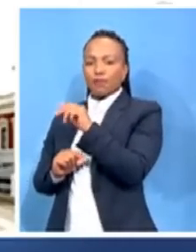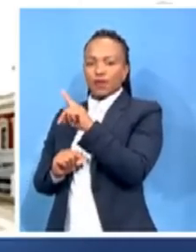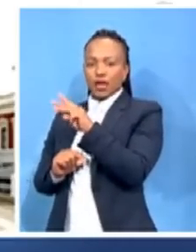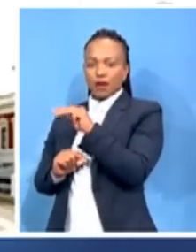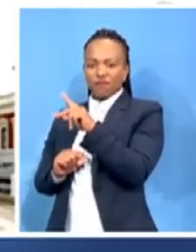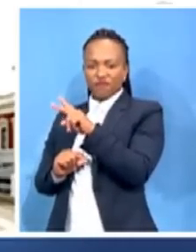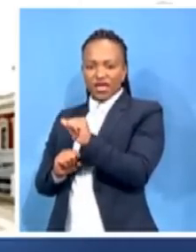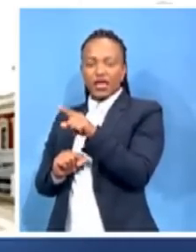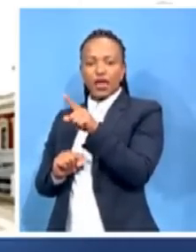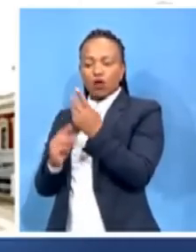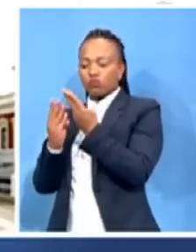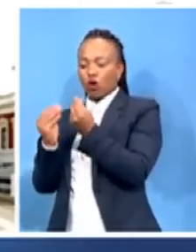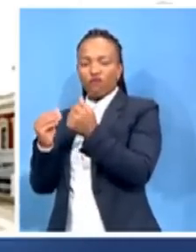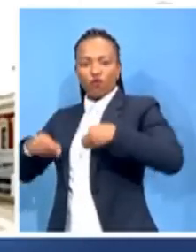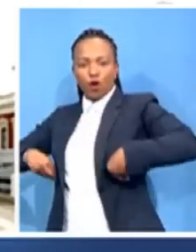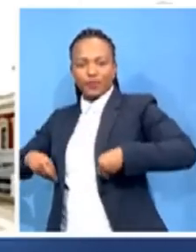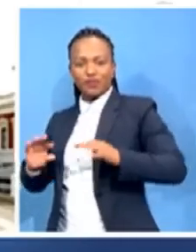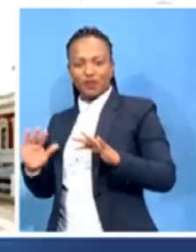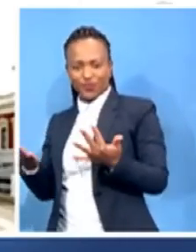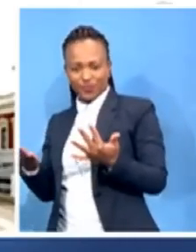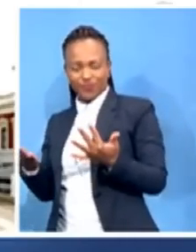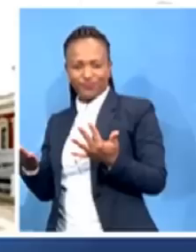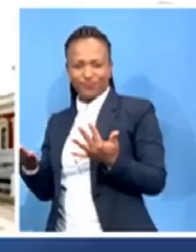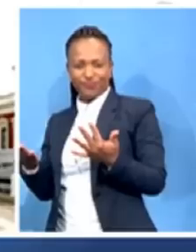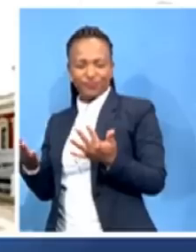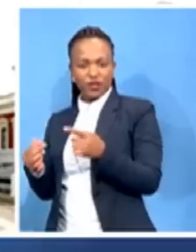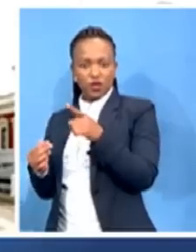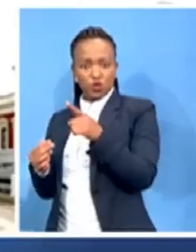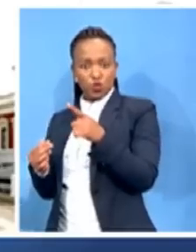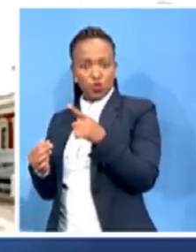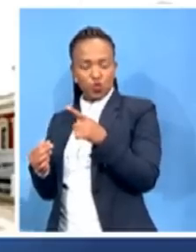you having these issues within the organization?